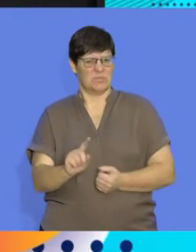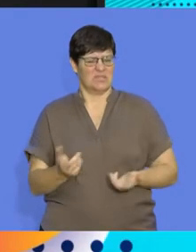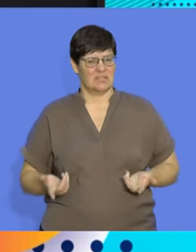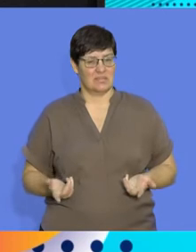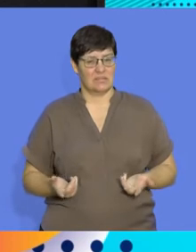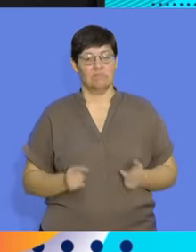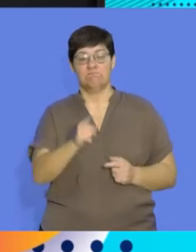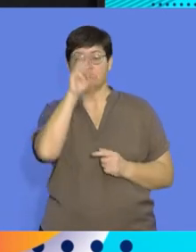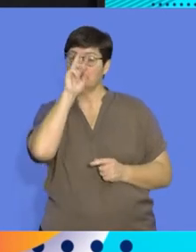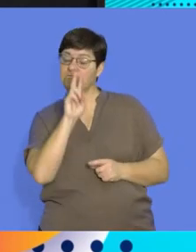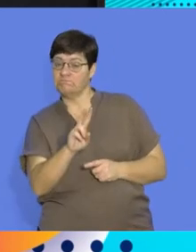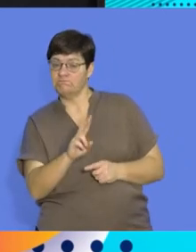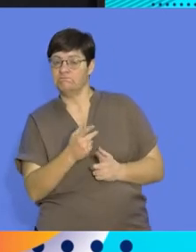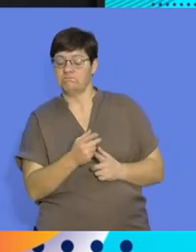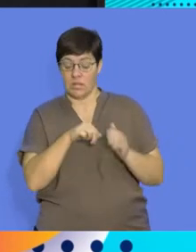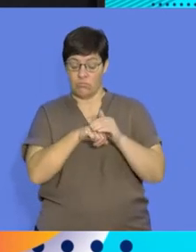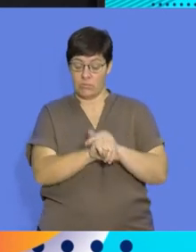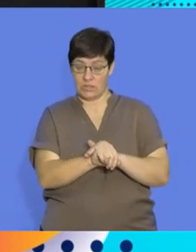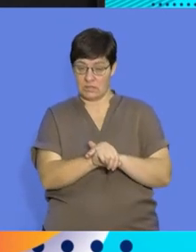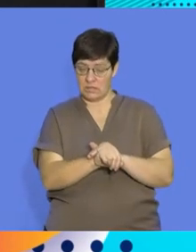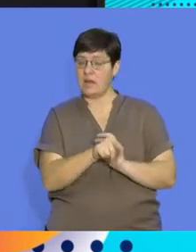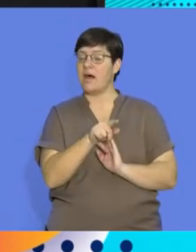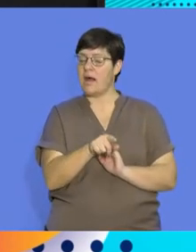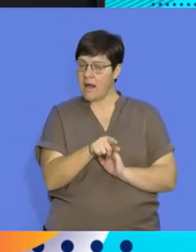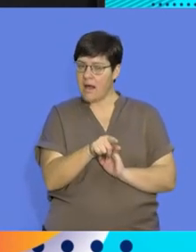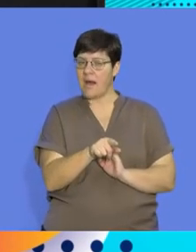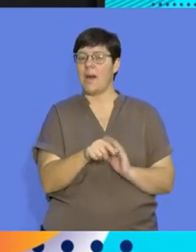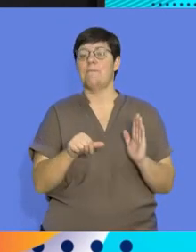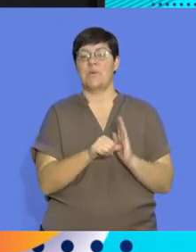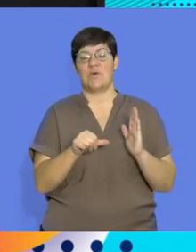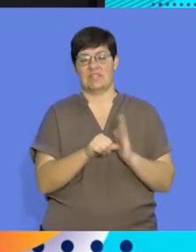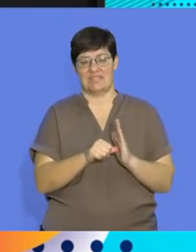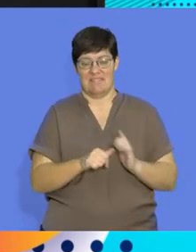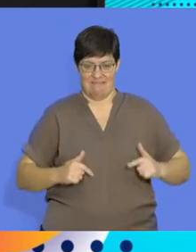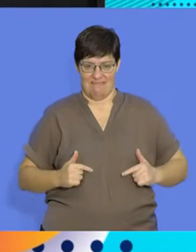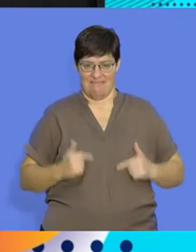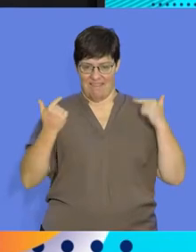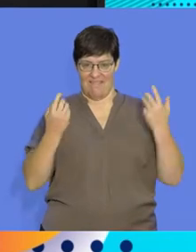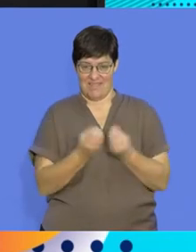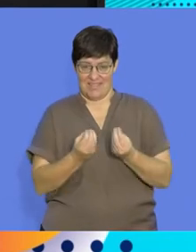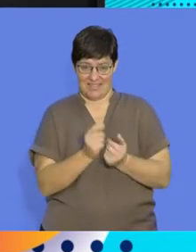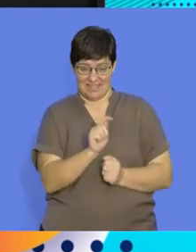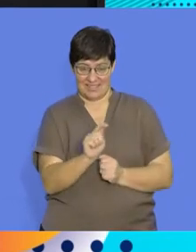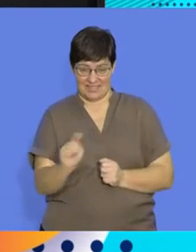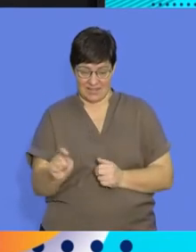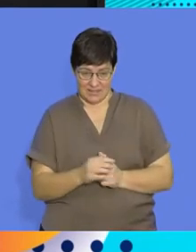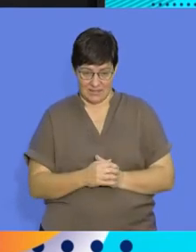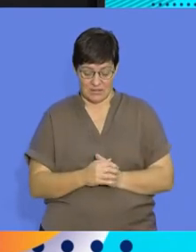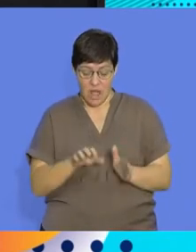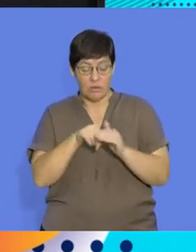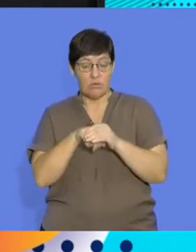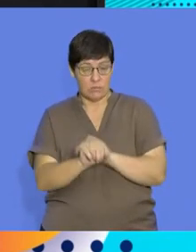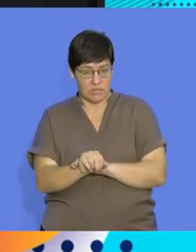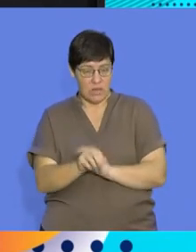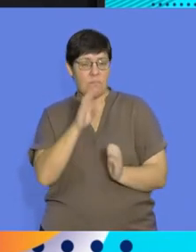important that we recognize that reproduction, as I said, is a fundamental aspect of all living organisms. The ability to be able to reproduce